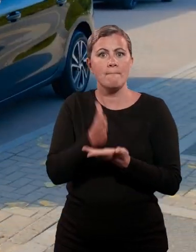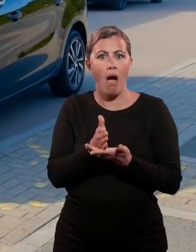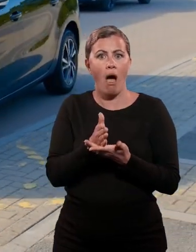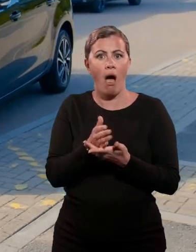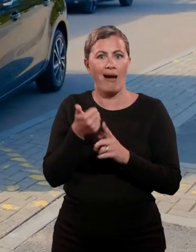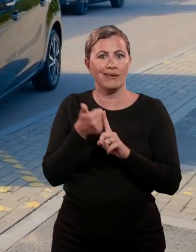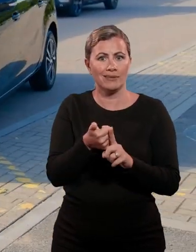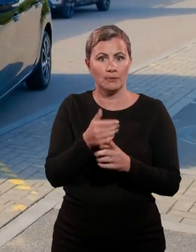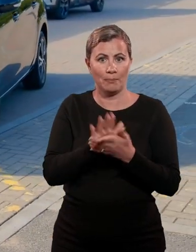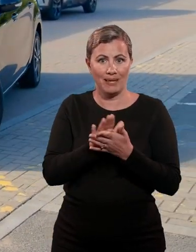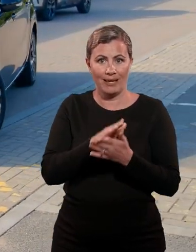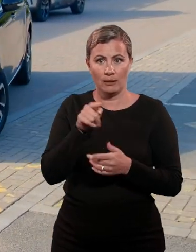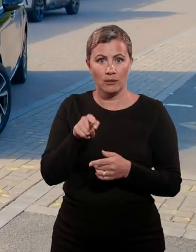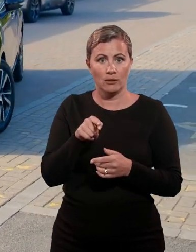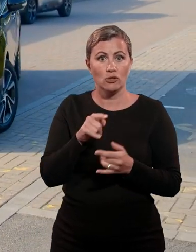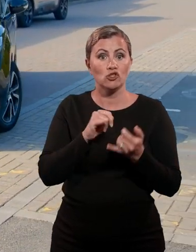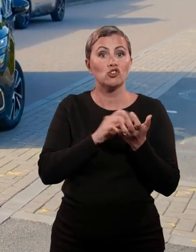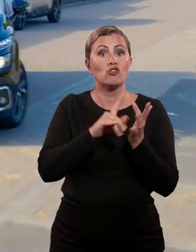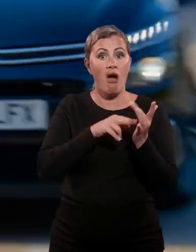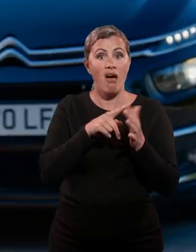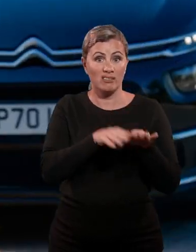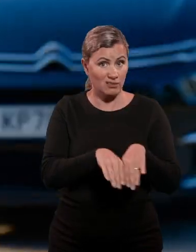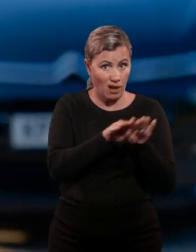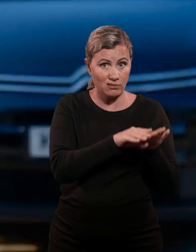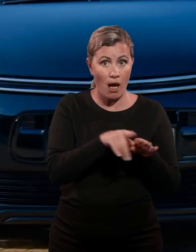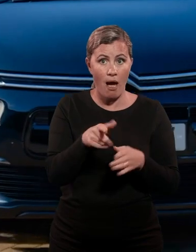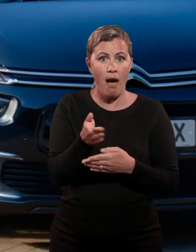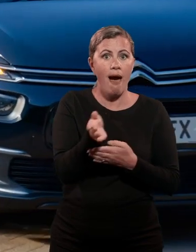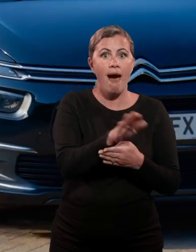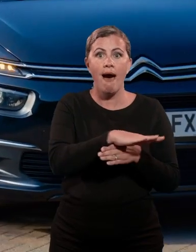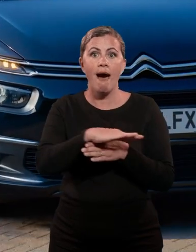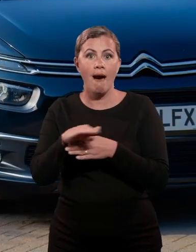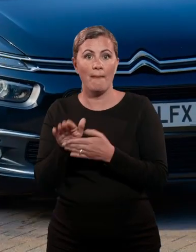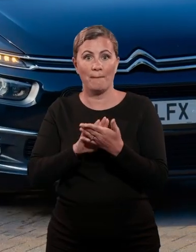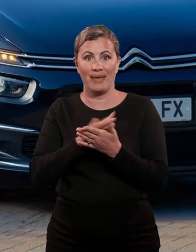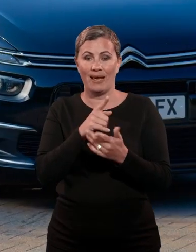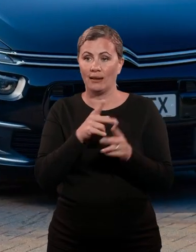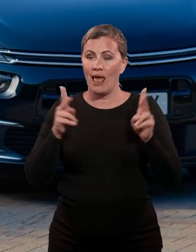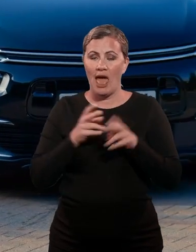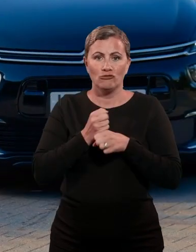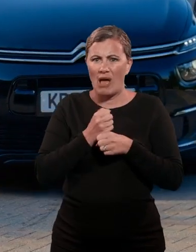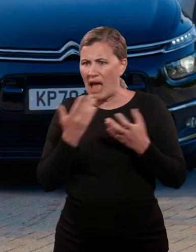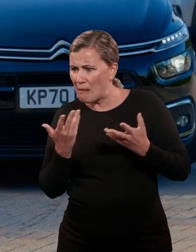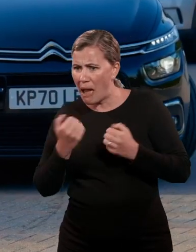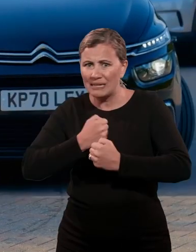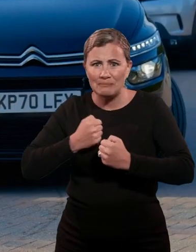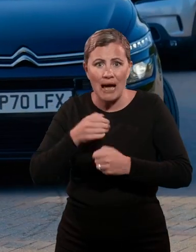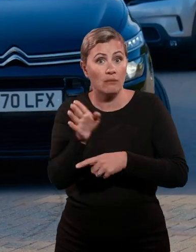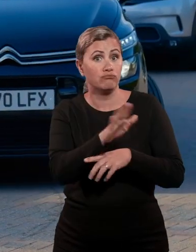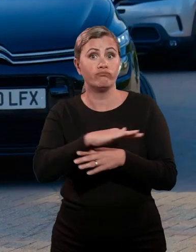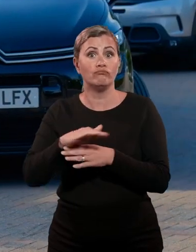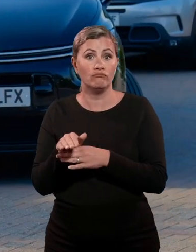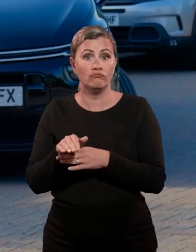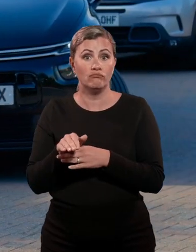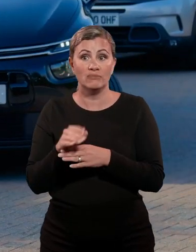versions, Park Assist takes the stress out of squeezing into tight parking spaces. Firstly, when you put alongside a kerbside